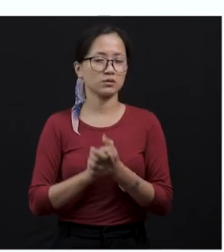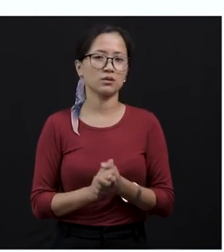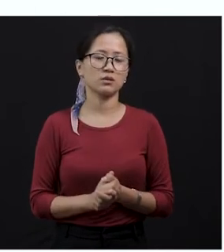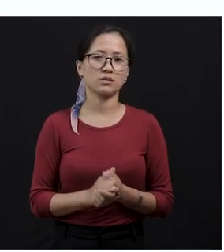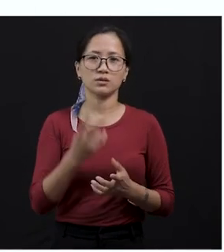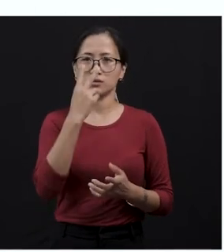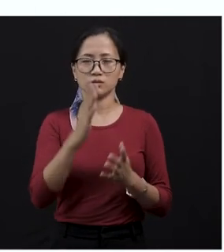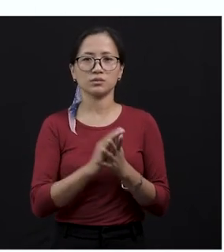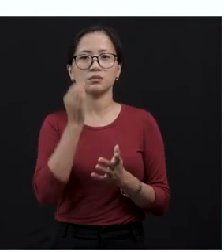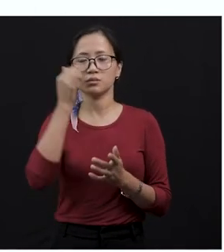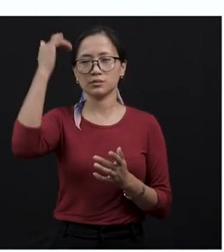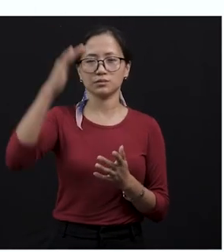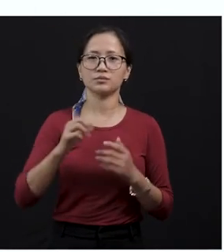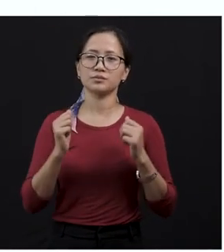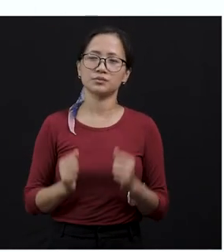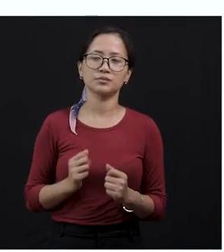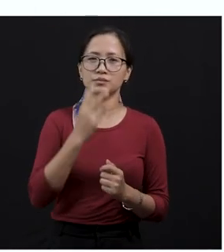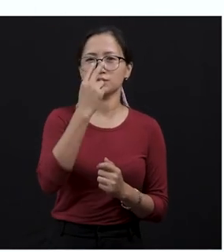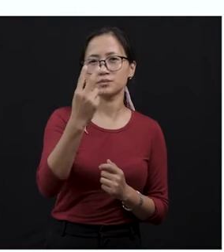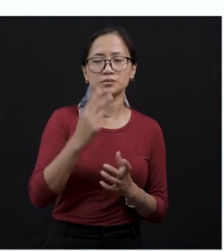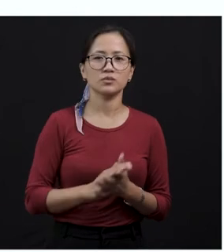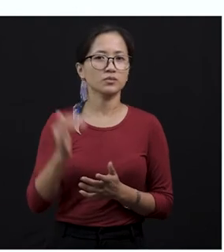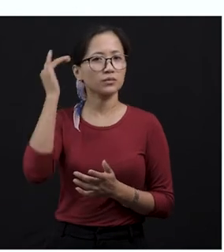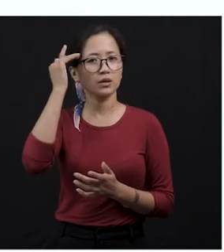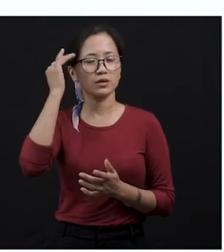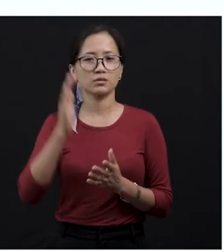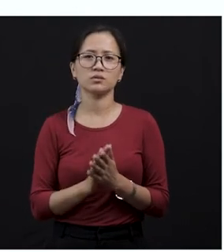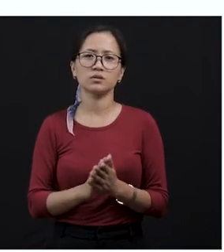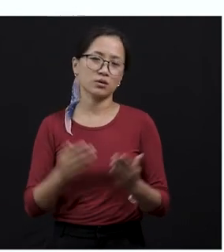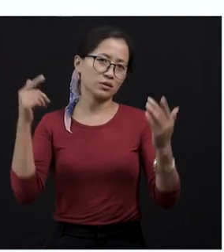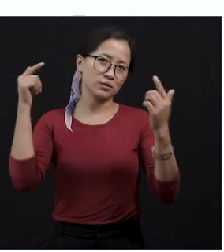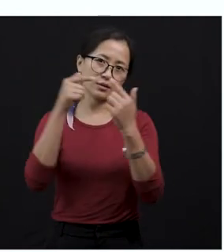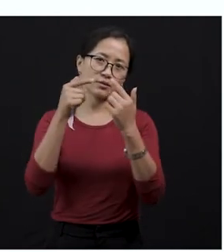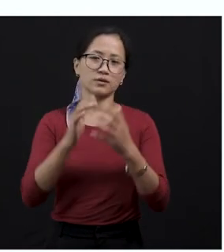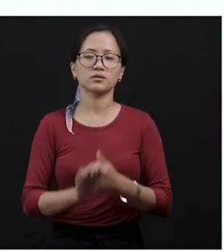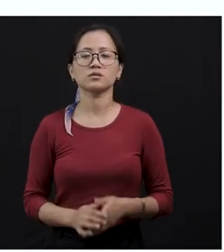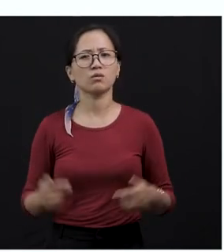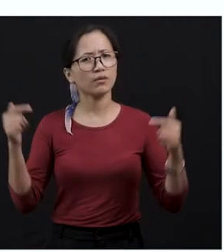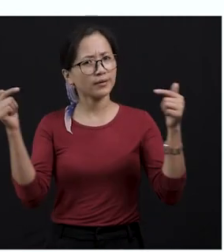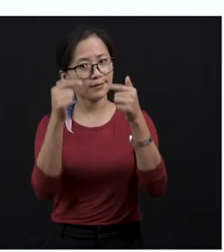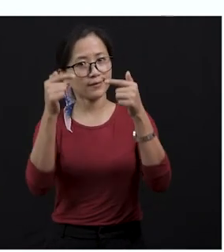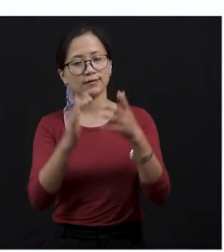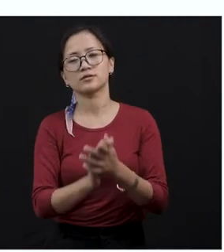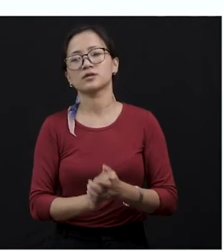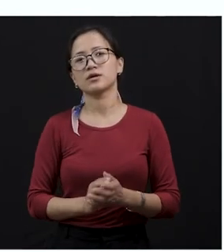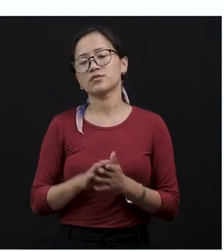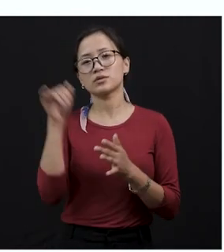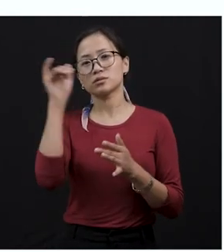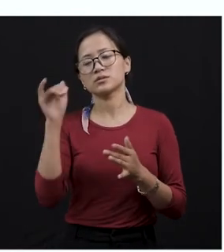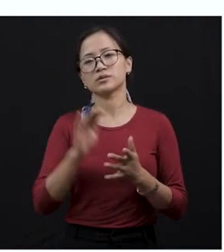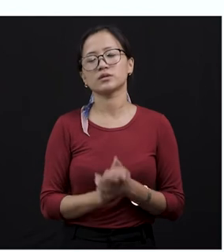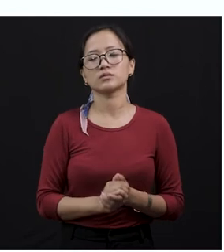spectators were sitting on the cactus bush. And now they knew that they could not attack the snake again. So they quietly flew back to the